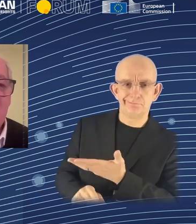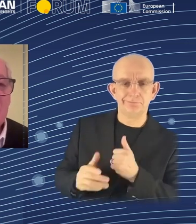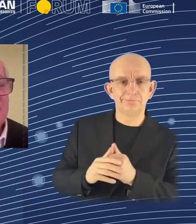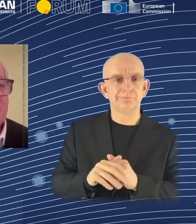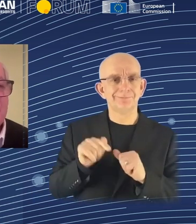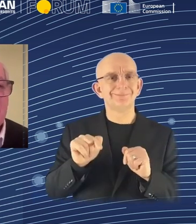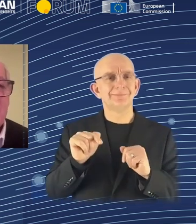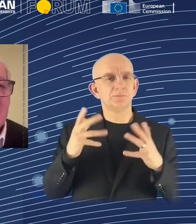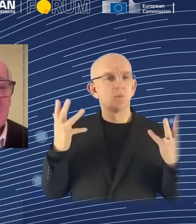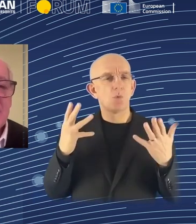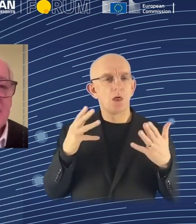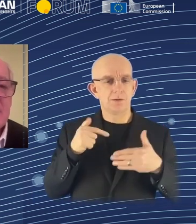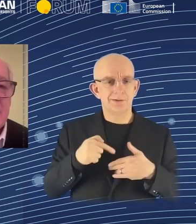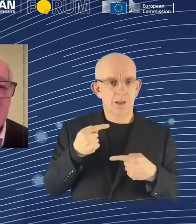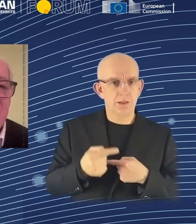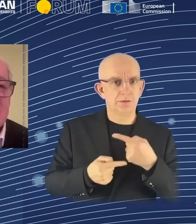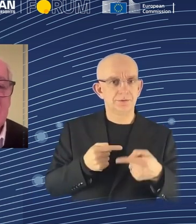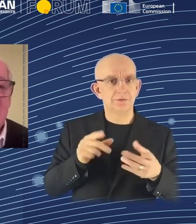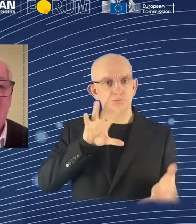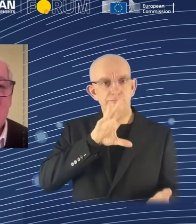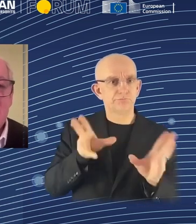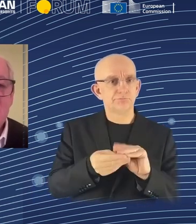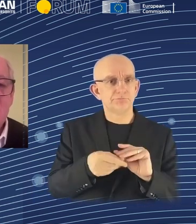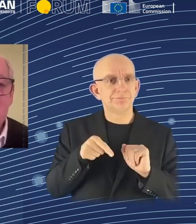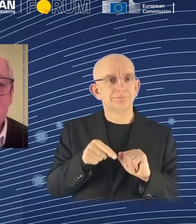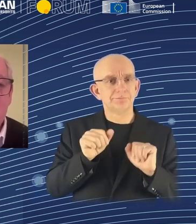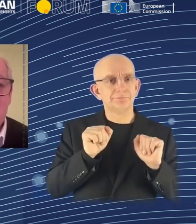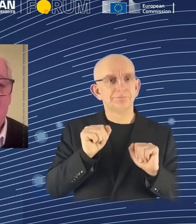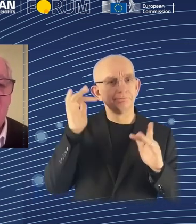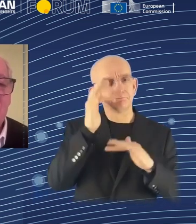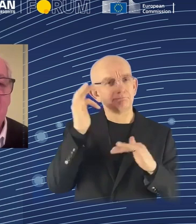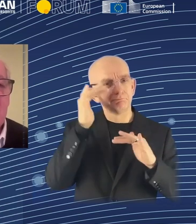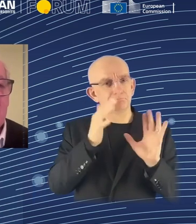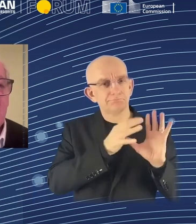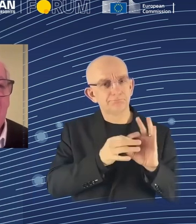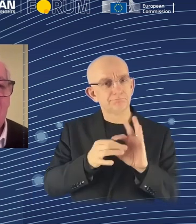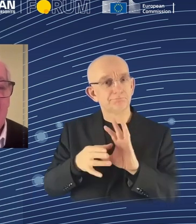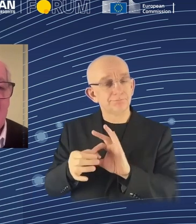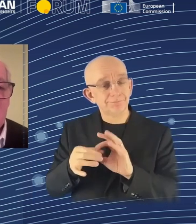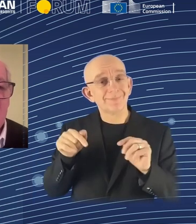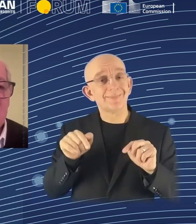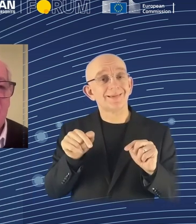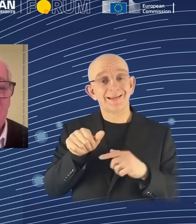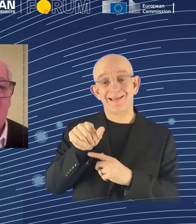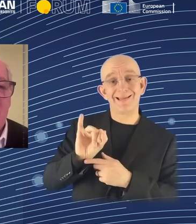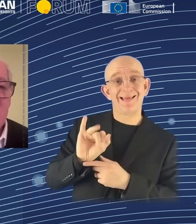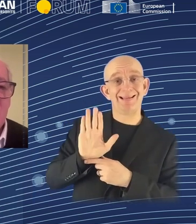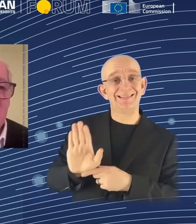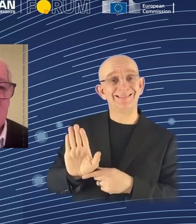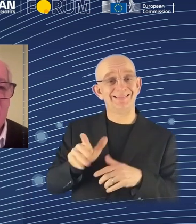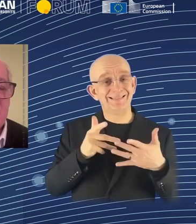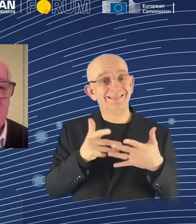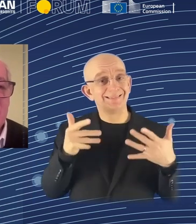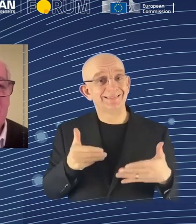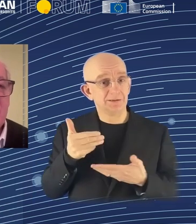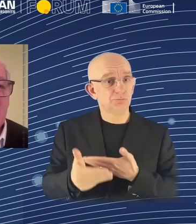of thought, it is that as AI systems start to take over every aspect of managing our